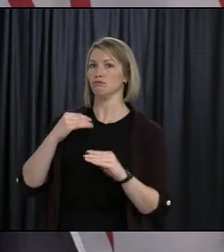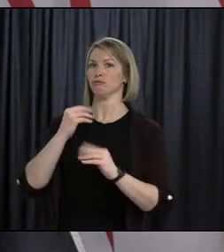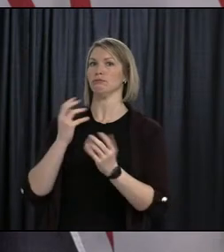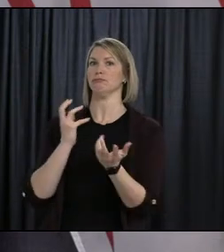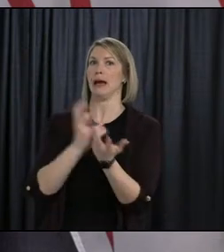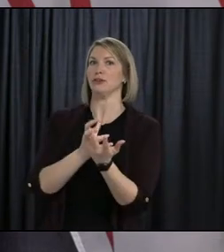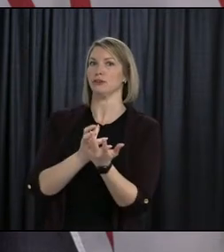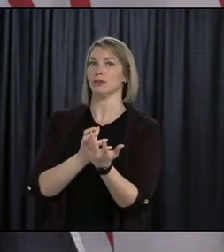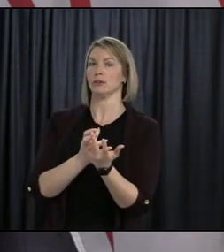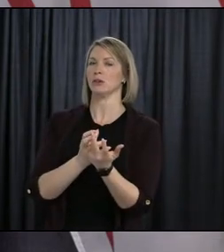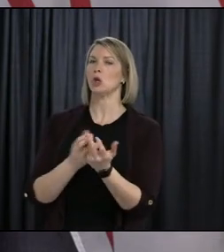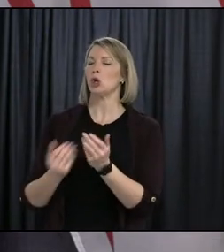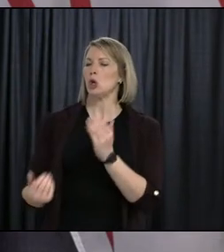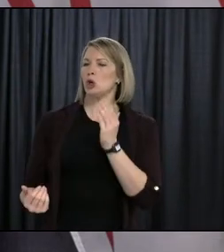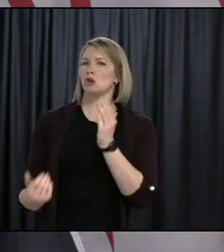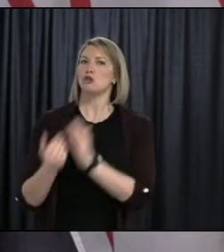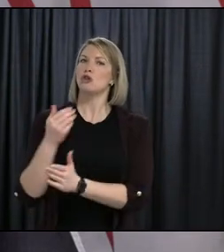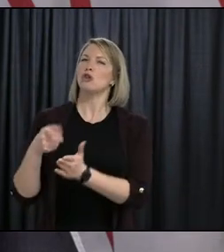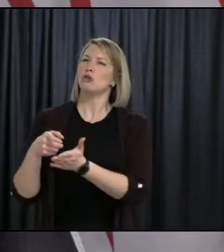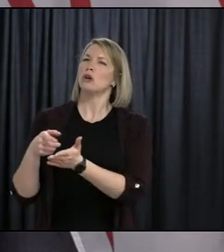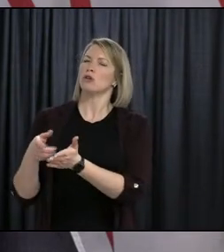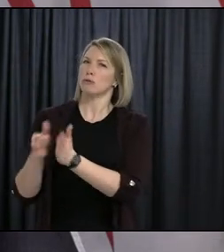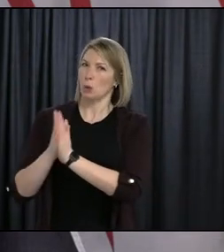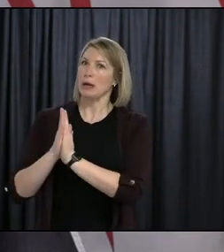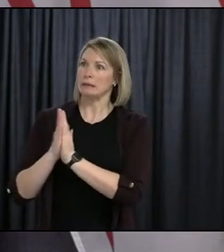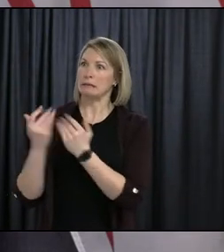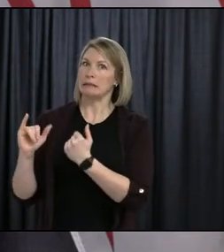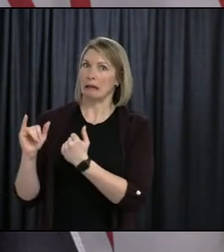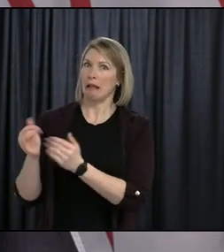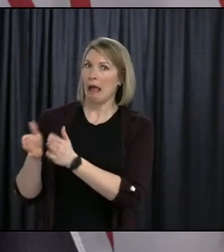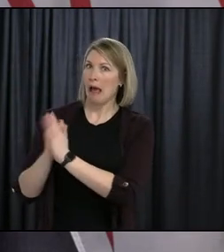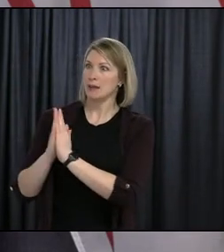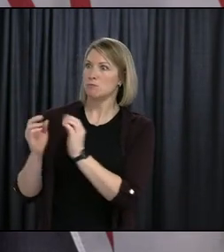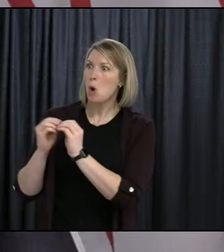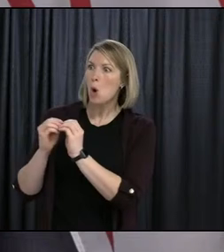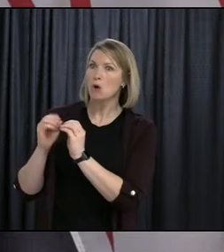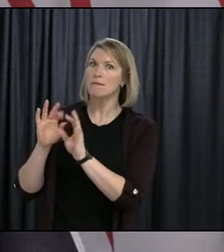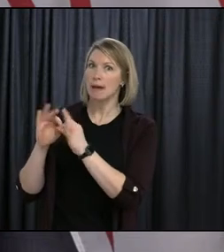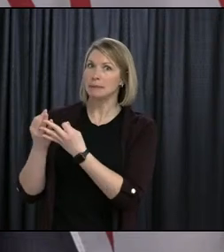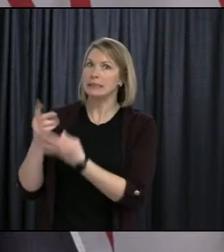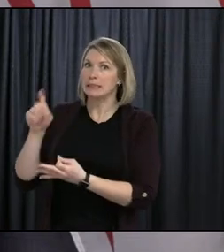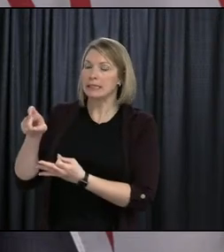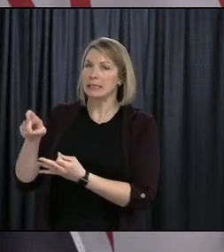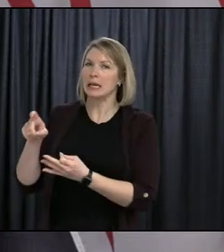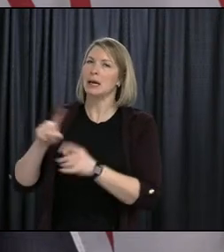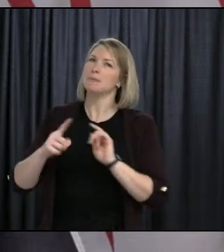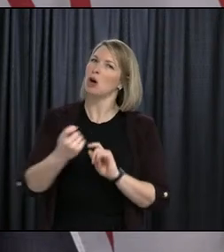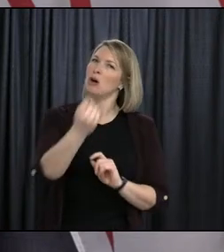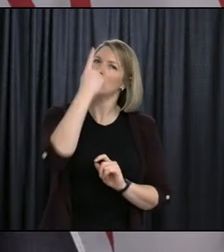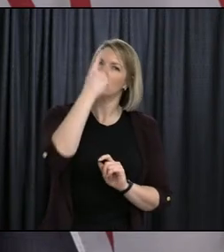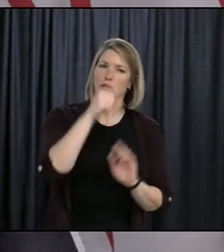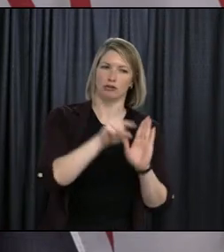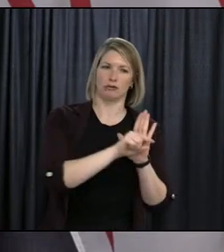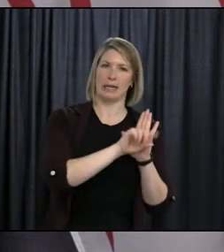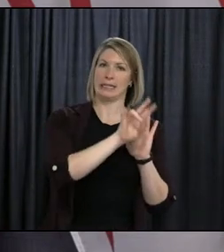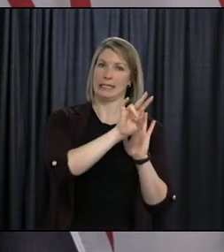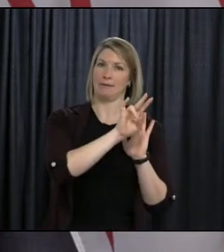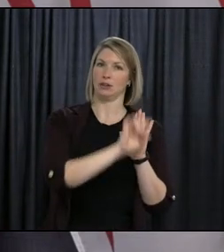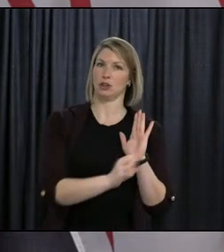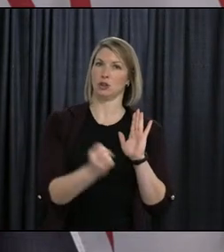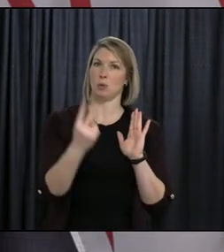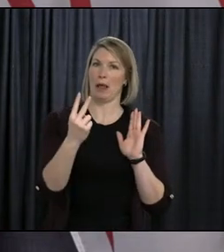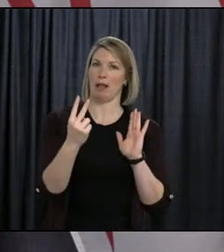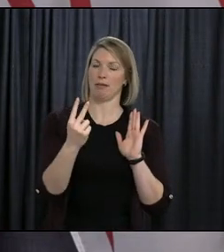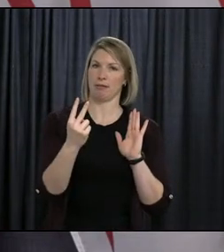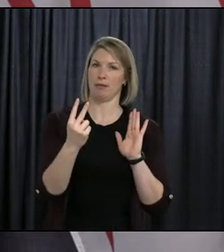requests coming in, but I want to make sure we differentiate. Every student in the province, grades 7 to 12, will ultimately get a top-of-the